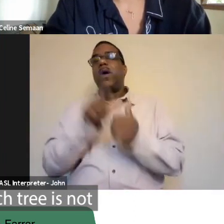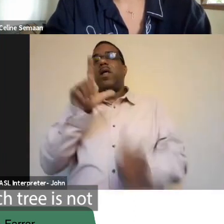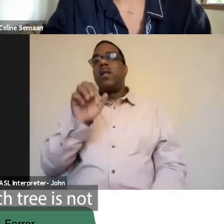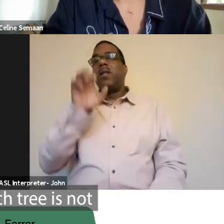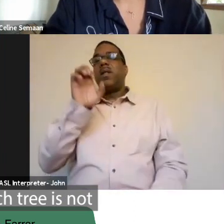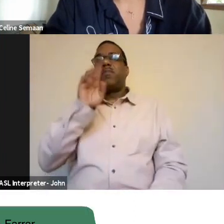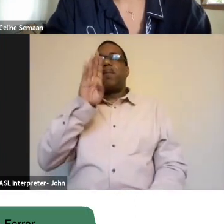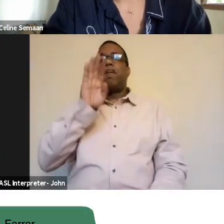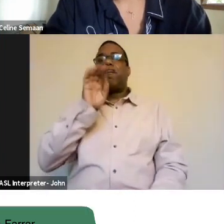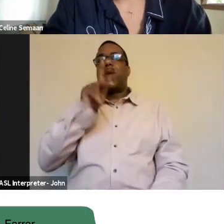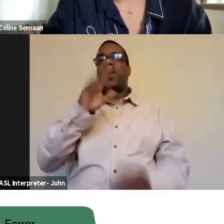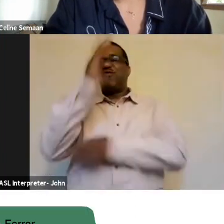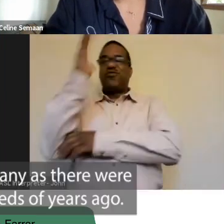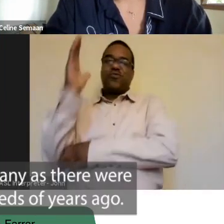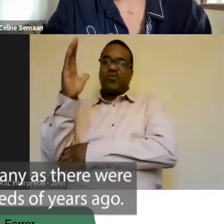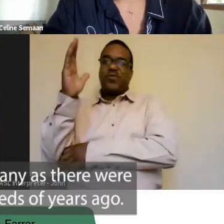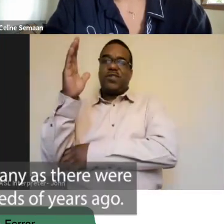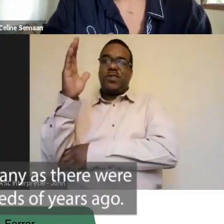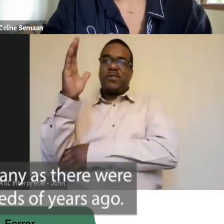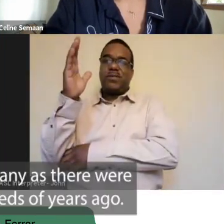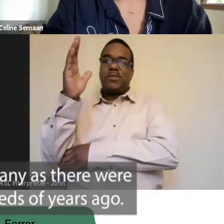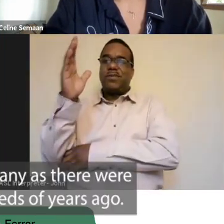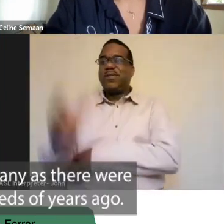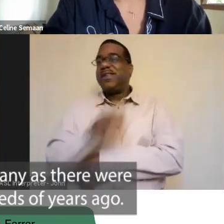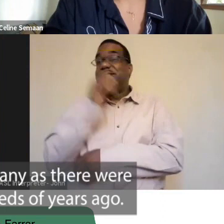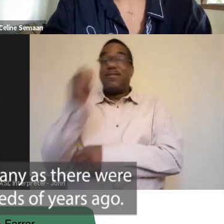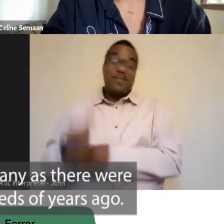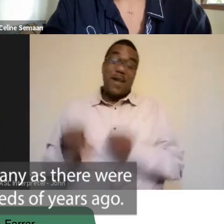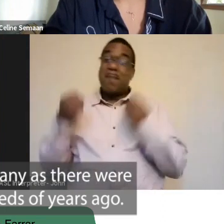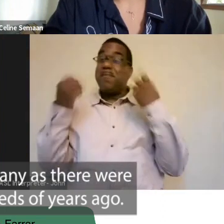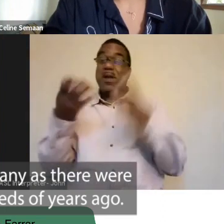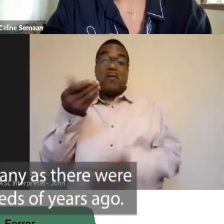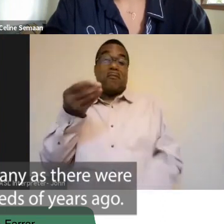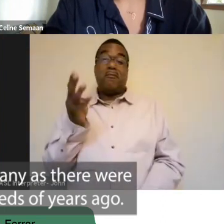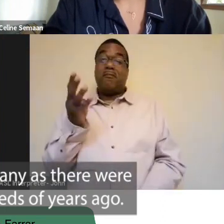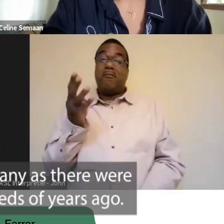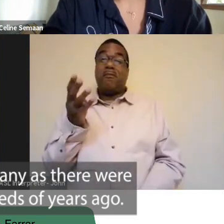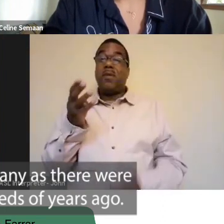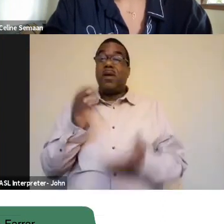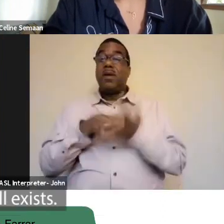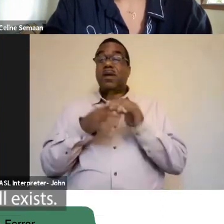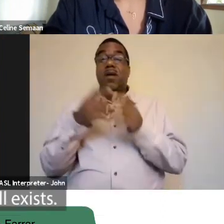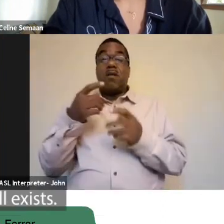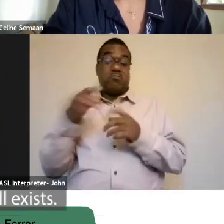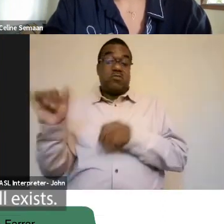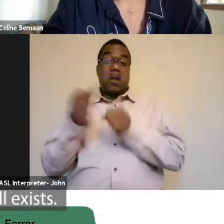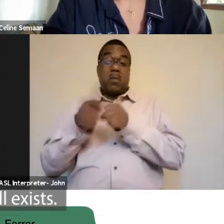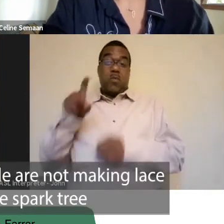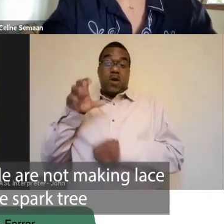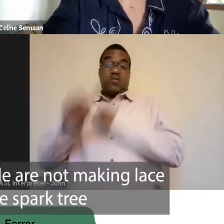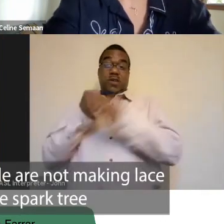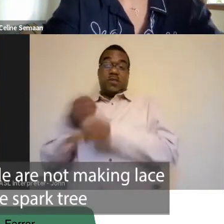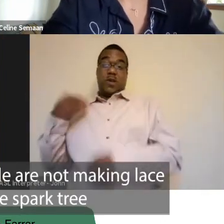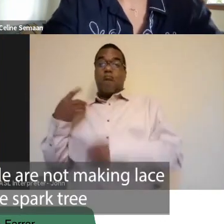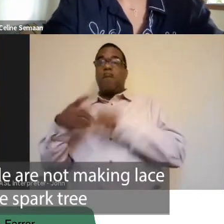is not, there are not as many as there were just some hundreds of years ago, but it still exists.